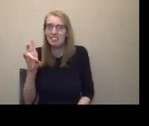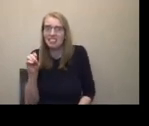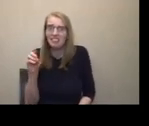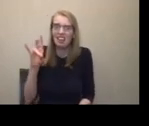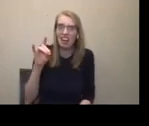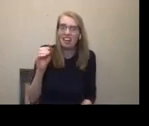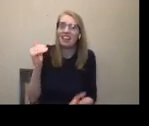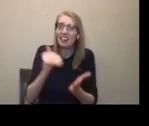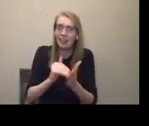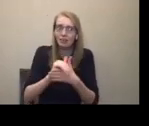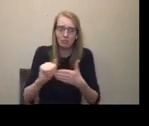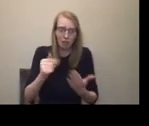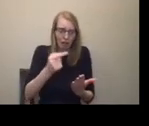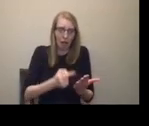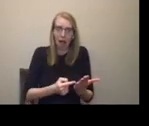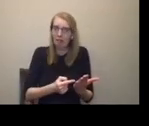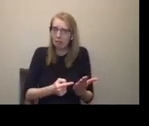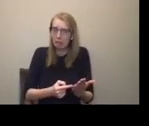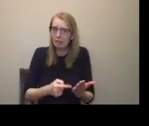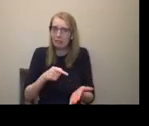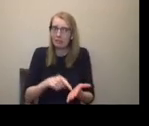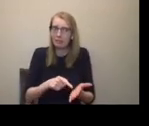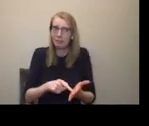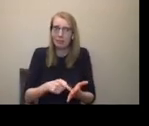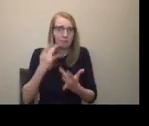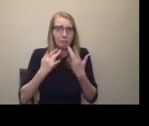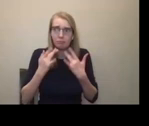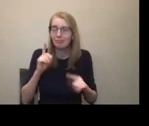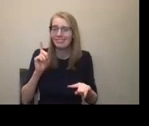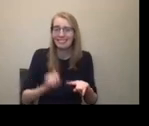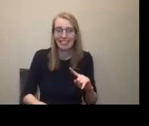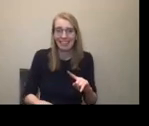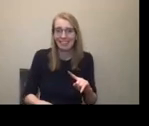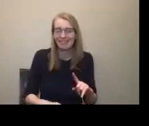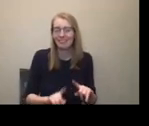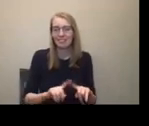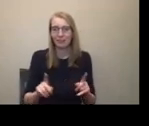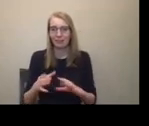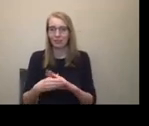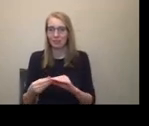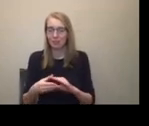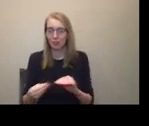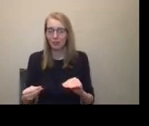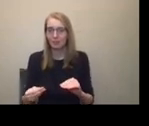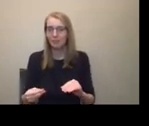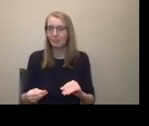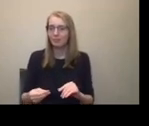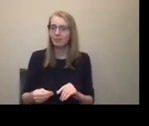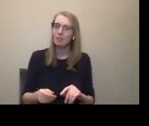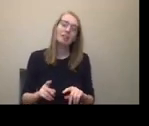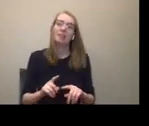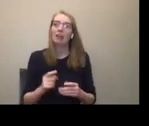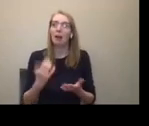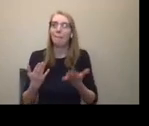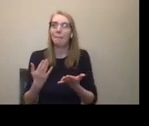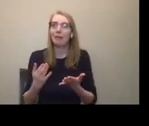it? So suddenly I'm working with a physically disabled actor and he can't do stairs, but I can't afford to put an elevator in. That's